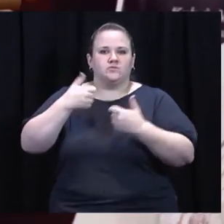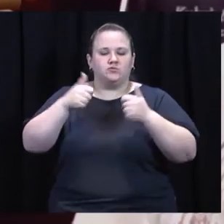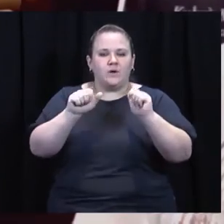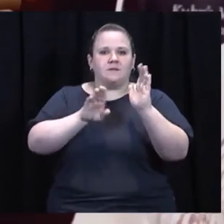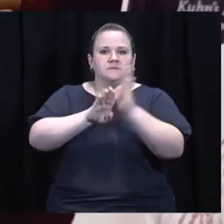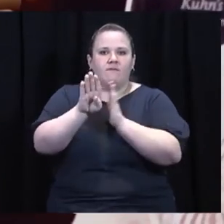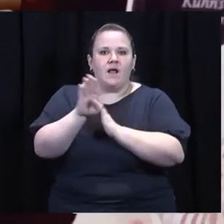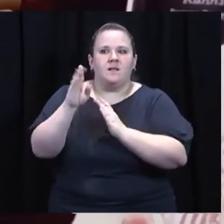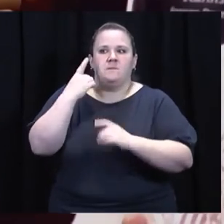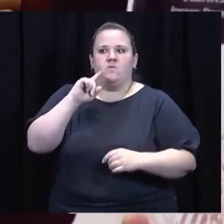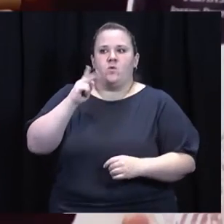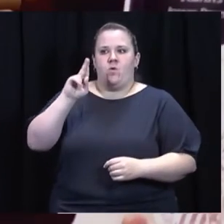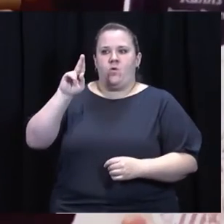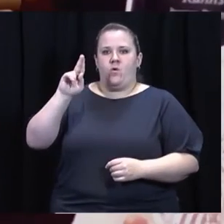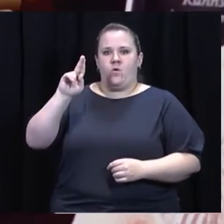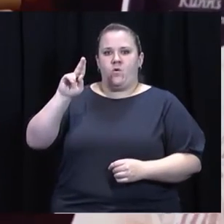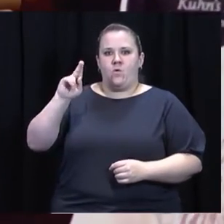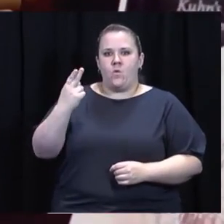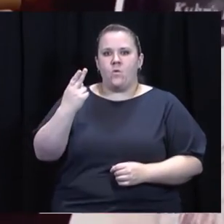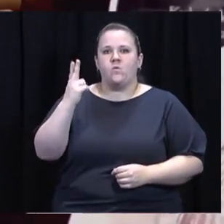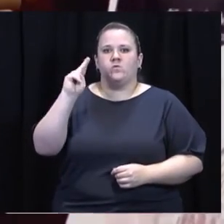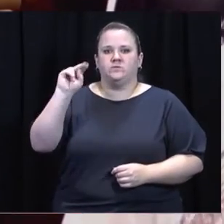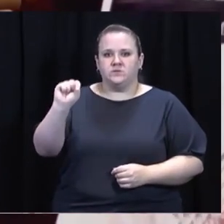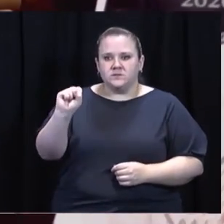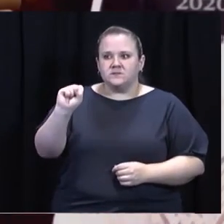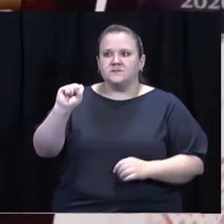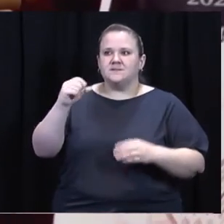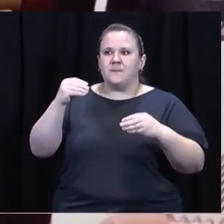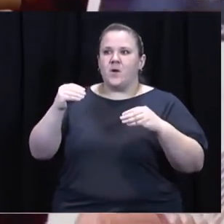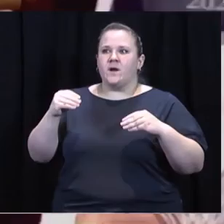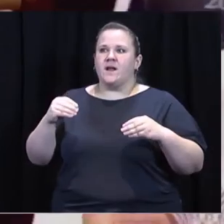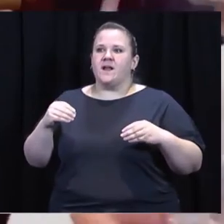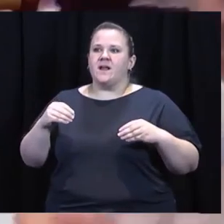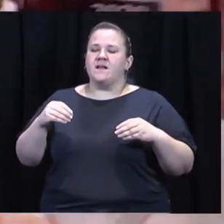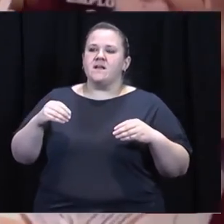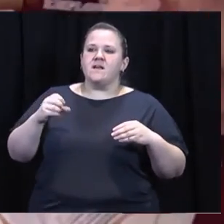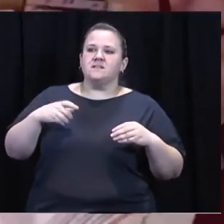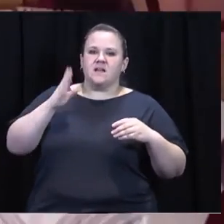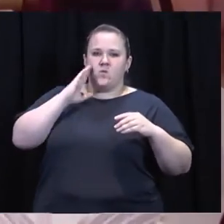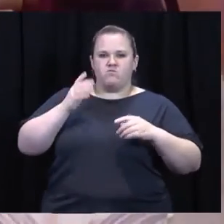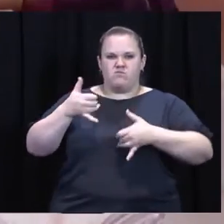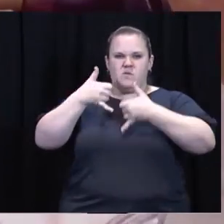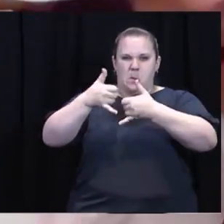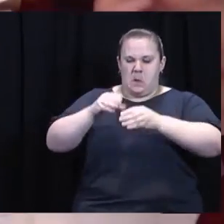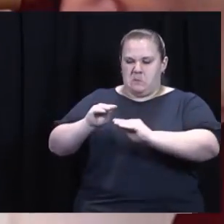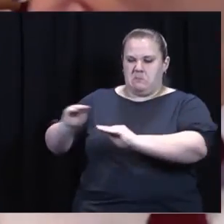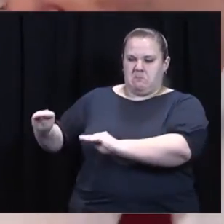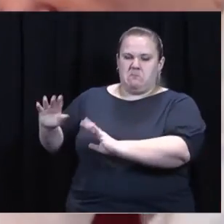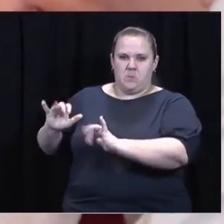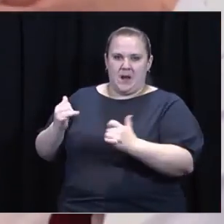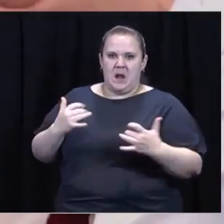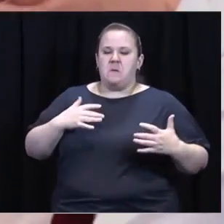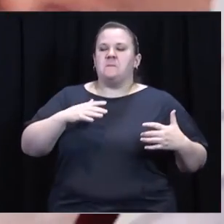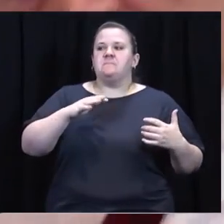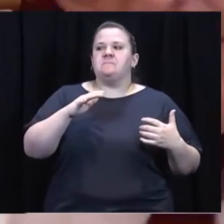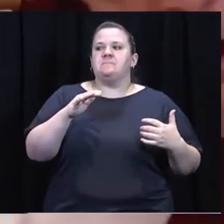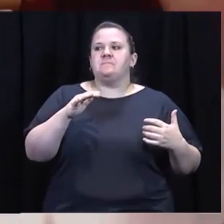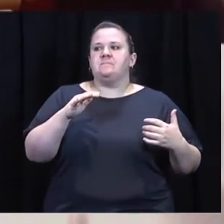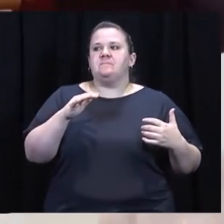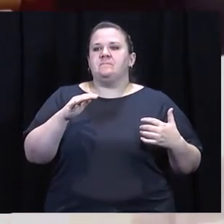tried to develop with the Coons Markets organization. And I'm going to put the award aside for the time being.